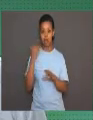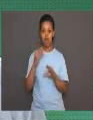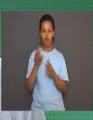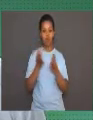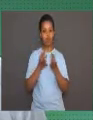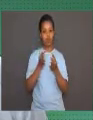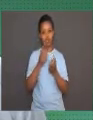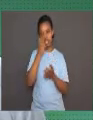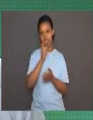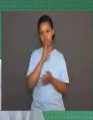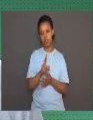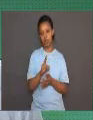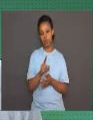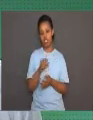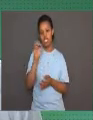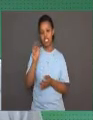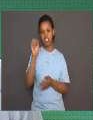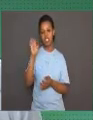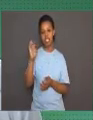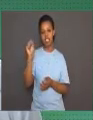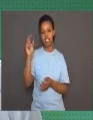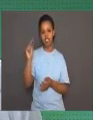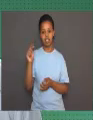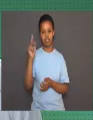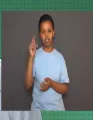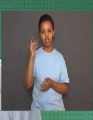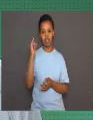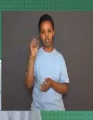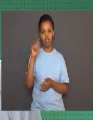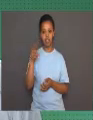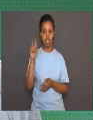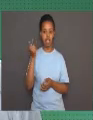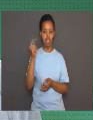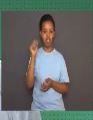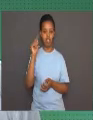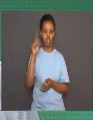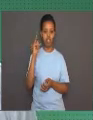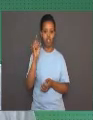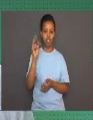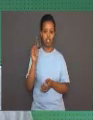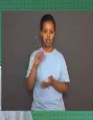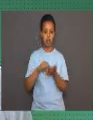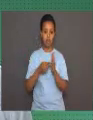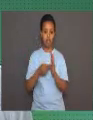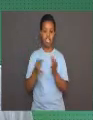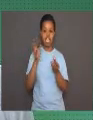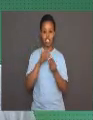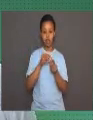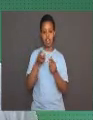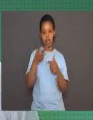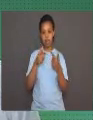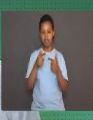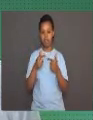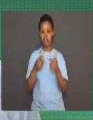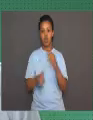Sensitization is an increase in the response to a harmless stimulus